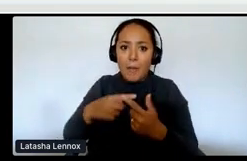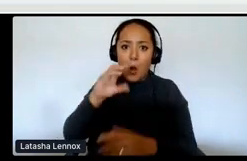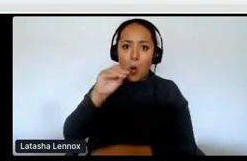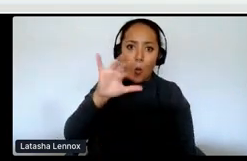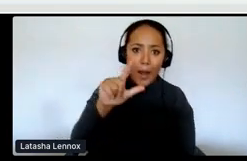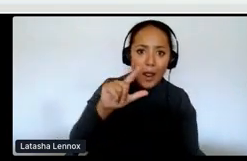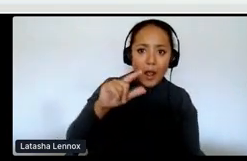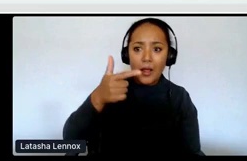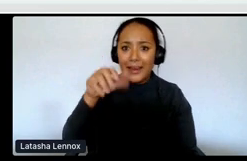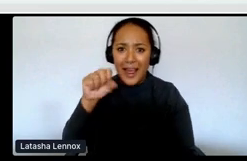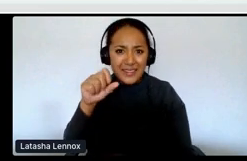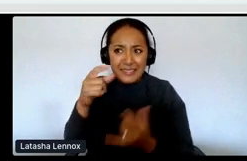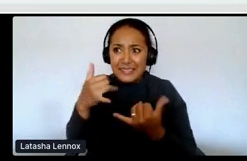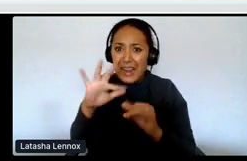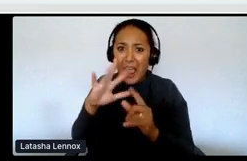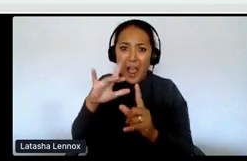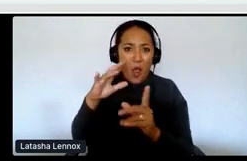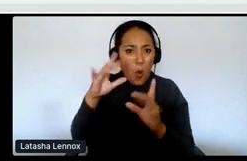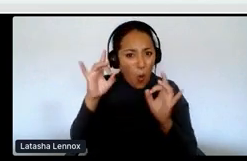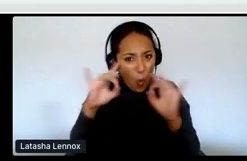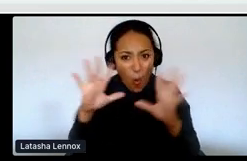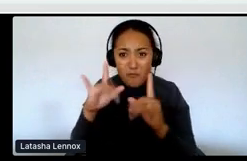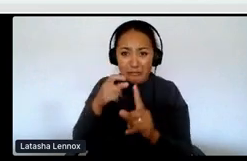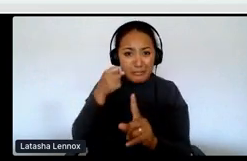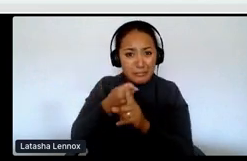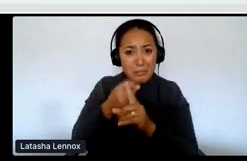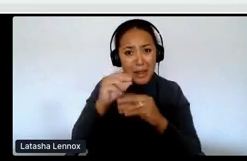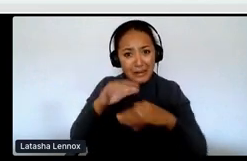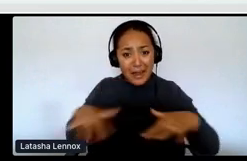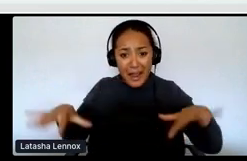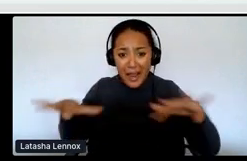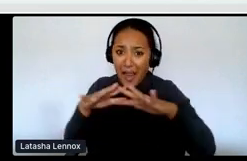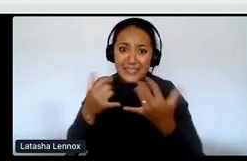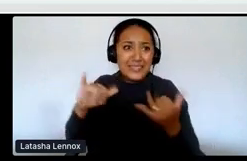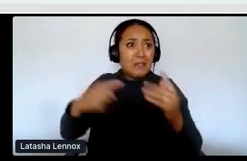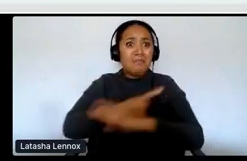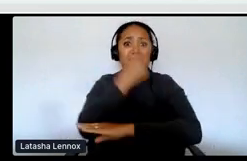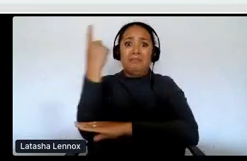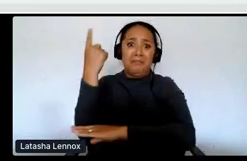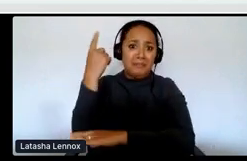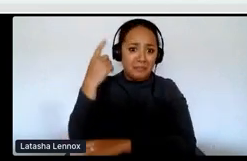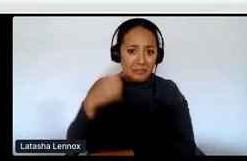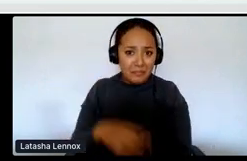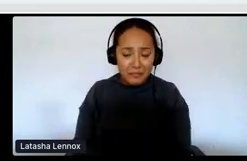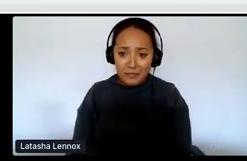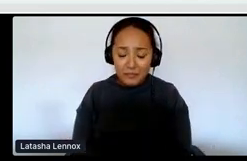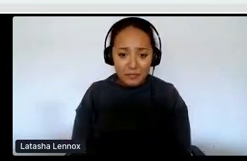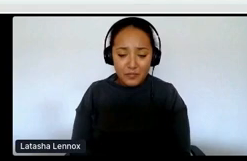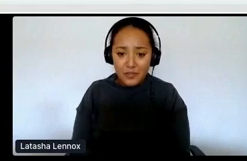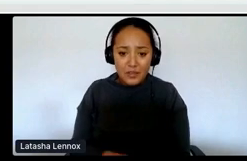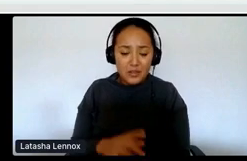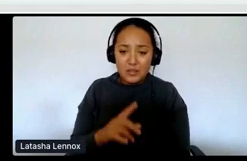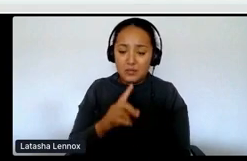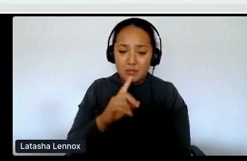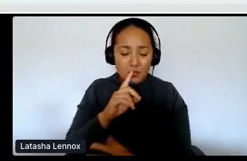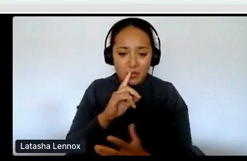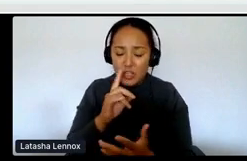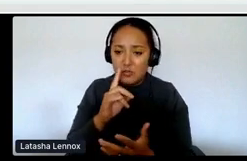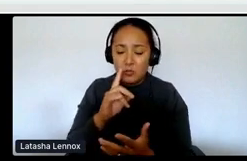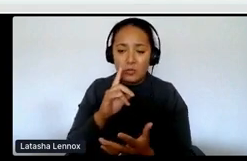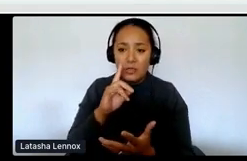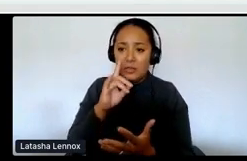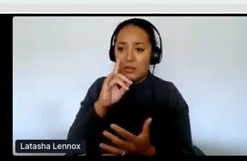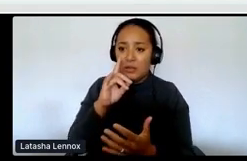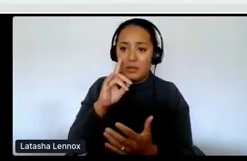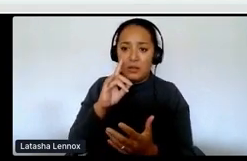and has such an impact, environmental impact to, um, unconventional, extreme, hard to reach, um,